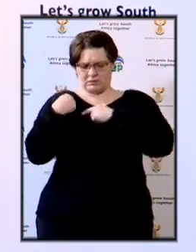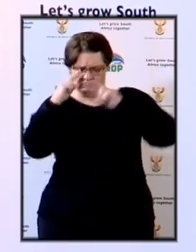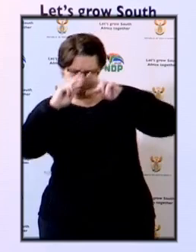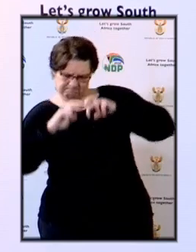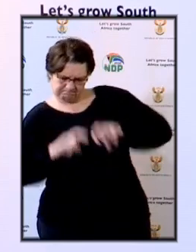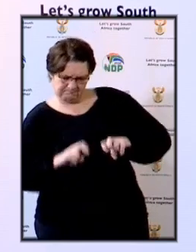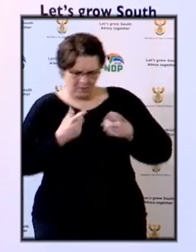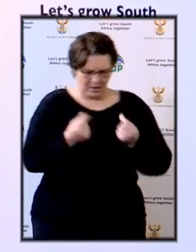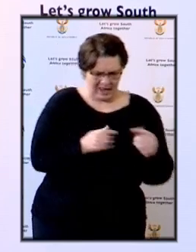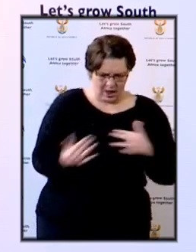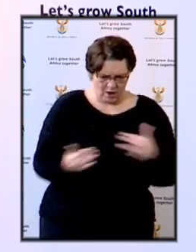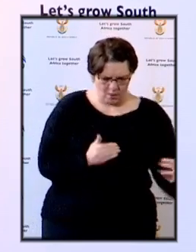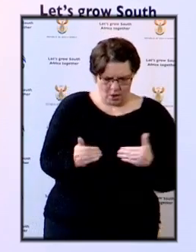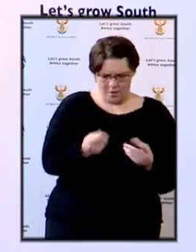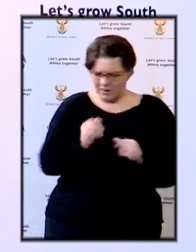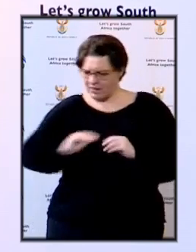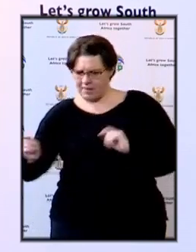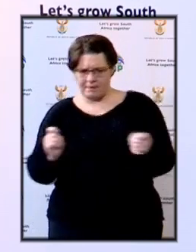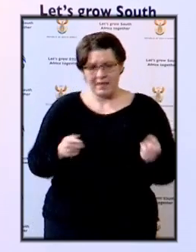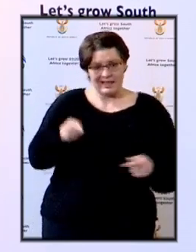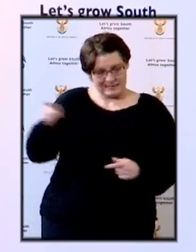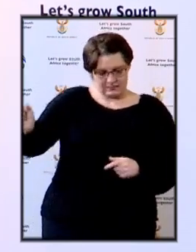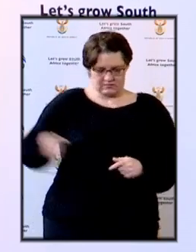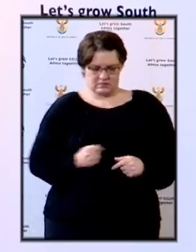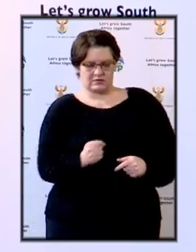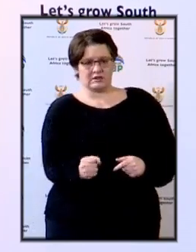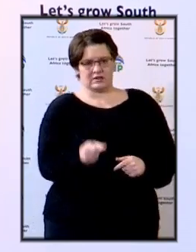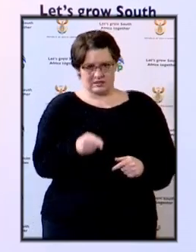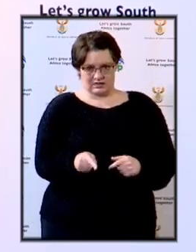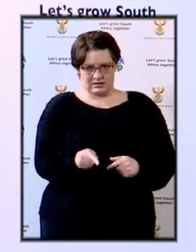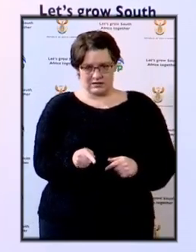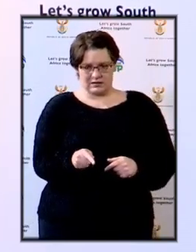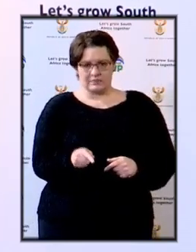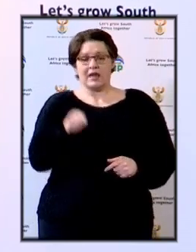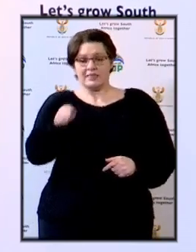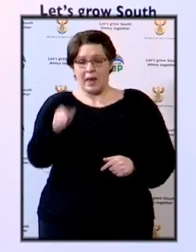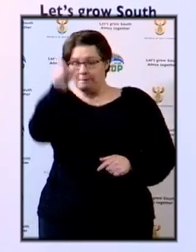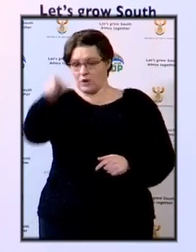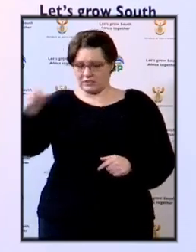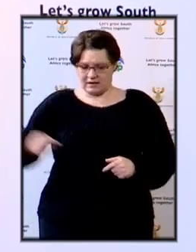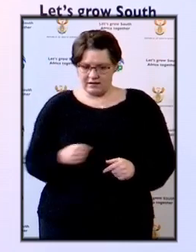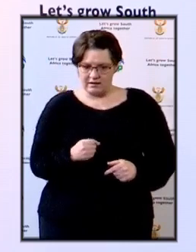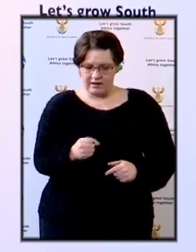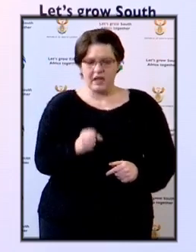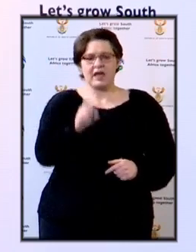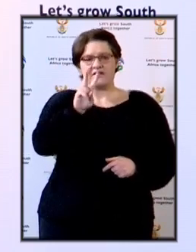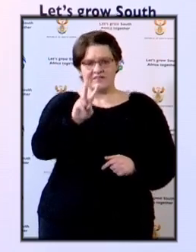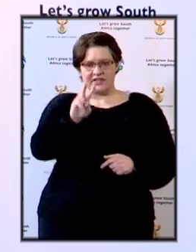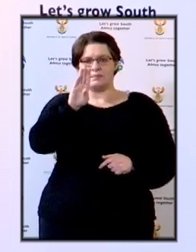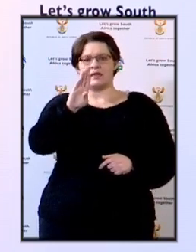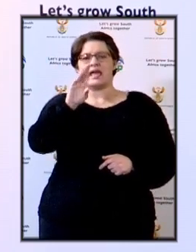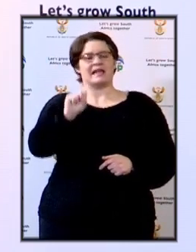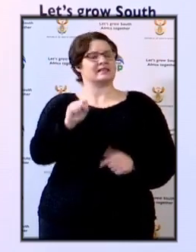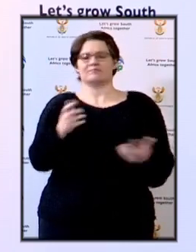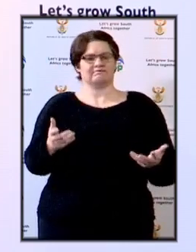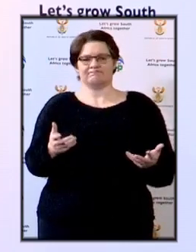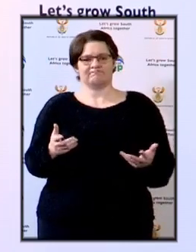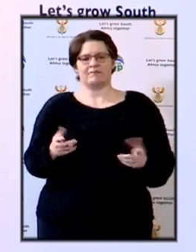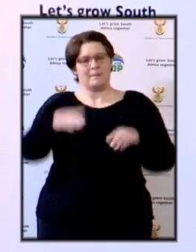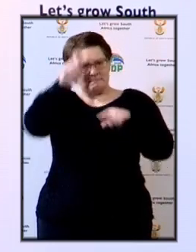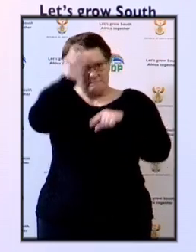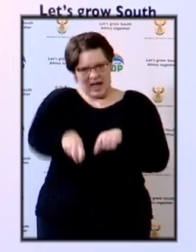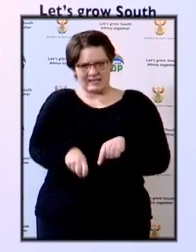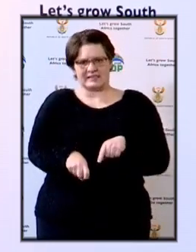November 2018, upon the application of the Prudential Authority, VBS was put